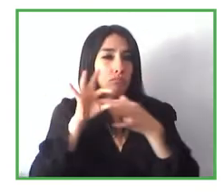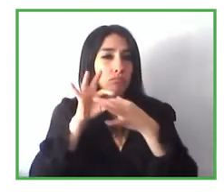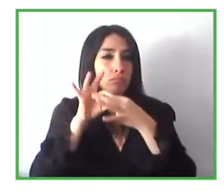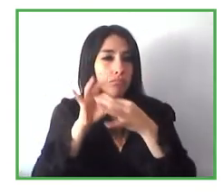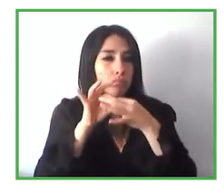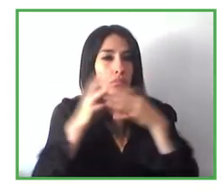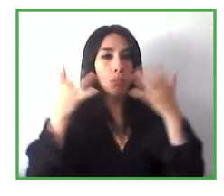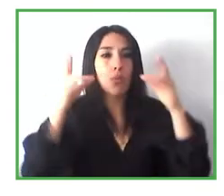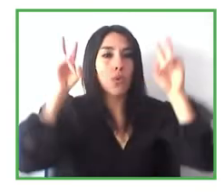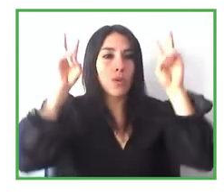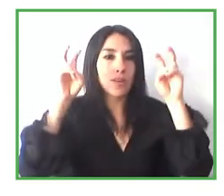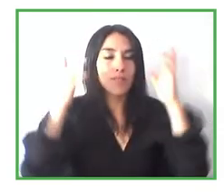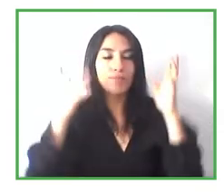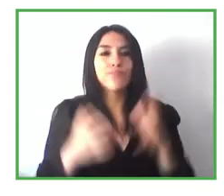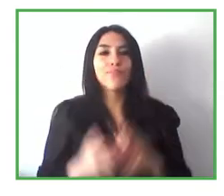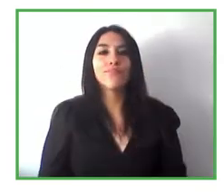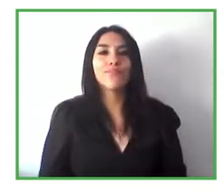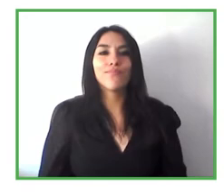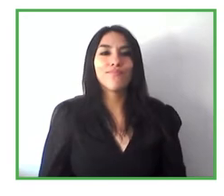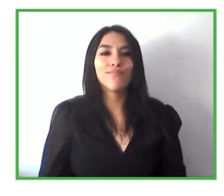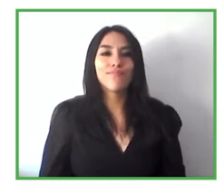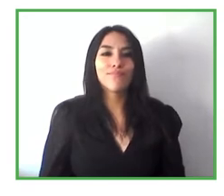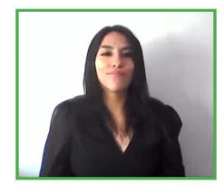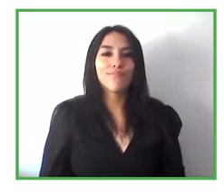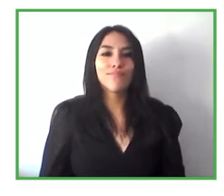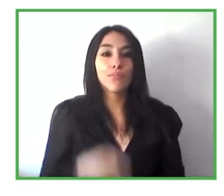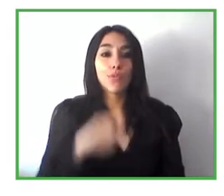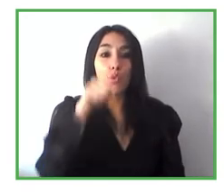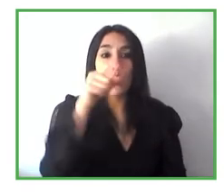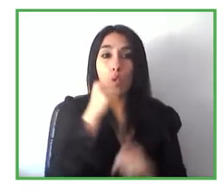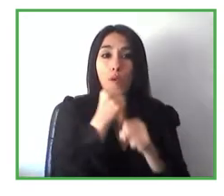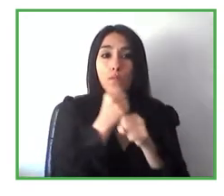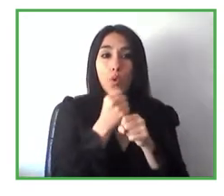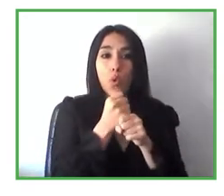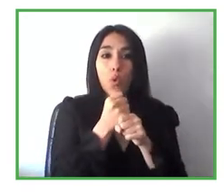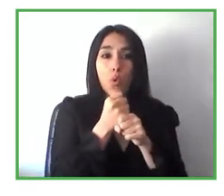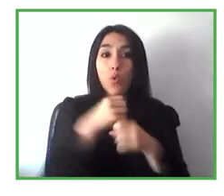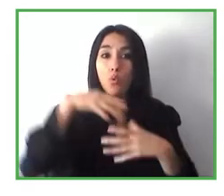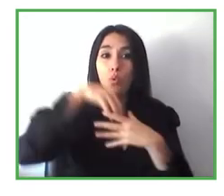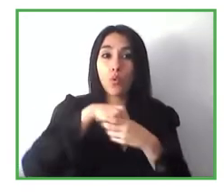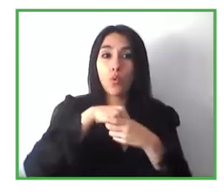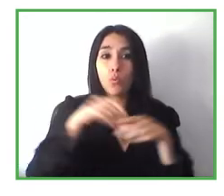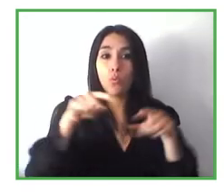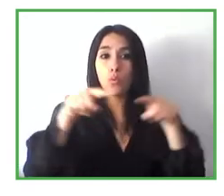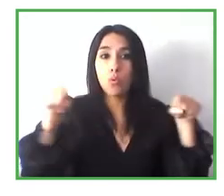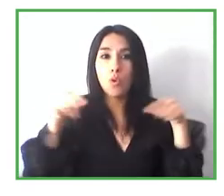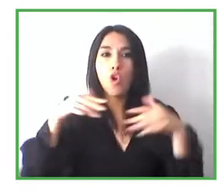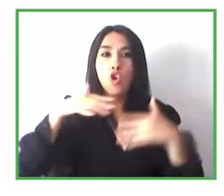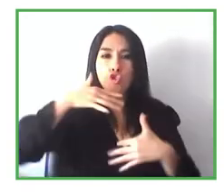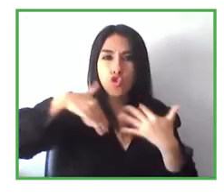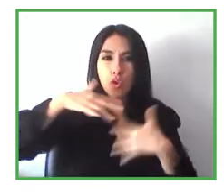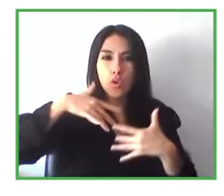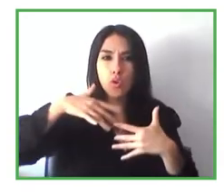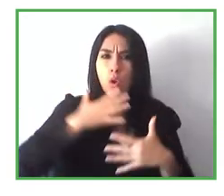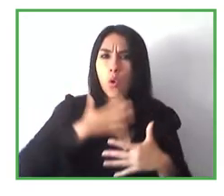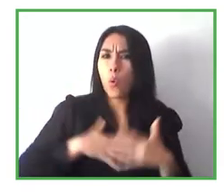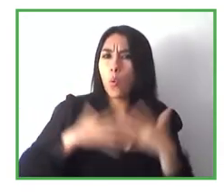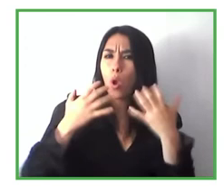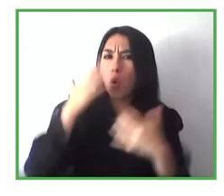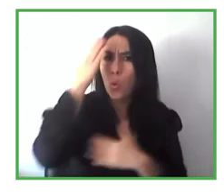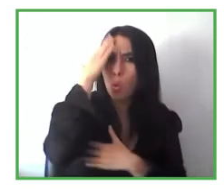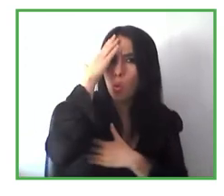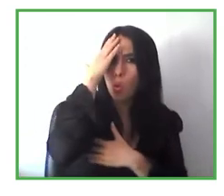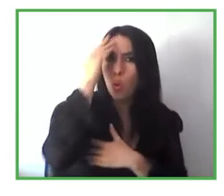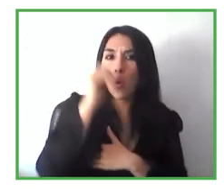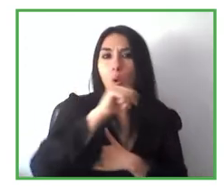related to what you are doing, I wanted to know what kind or what